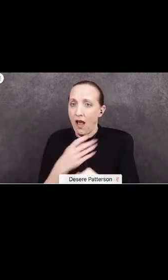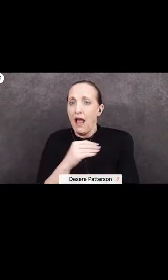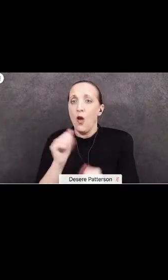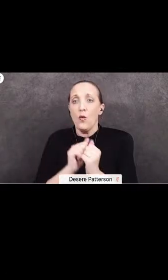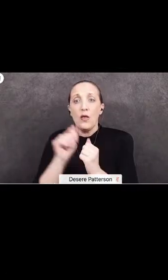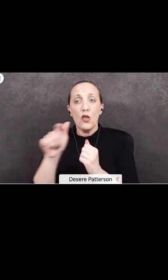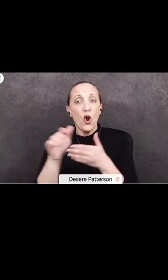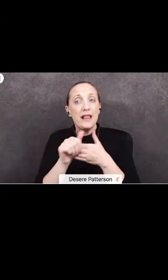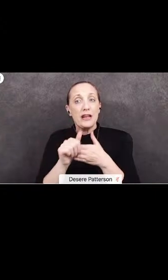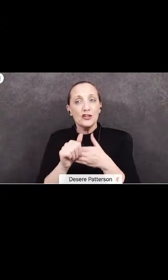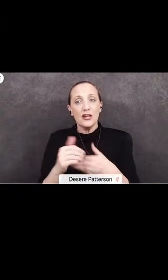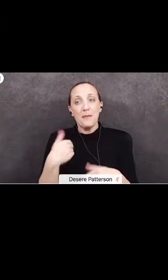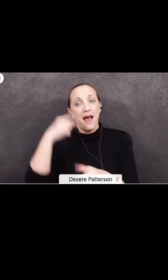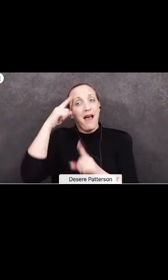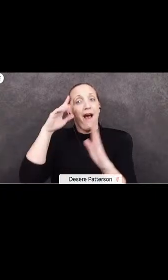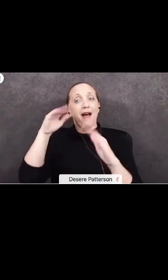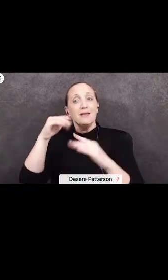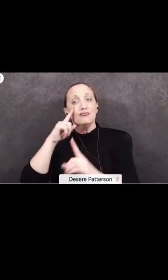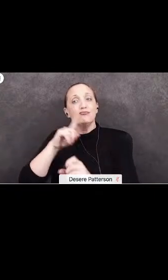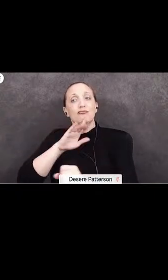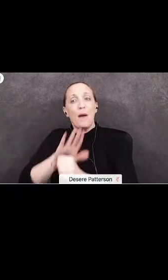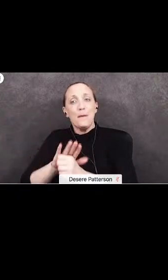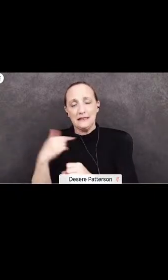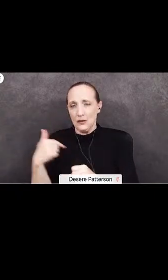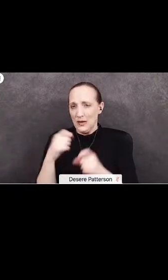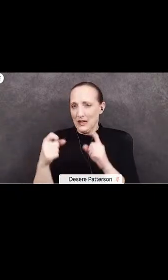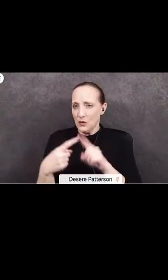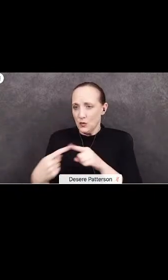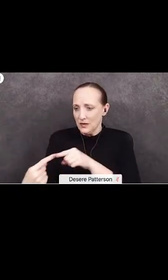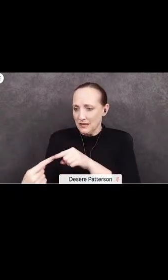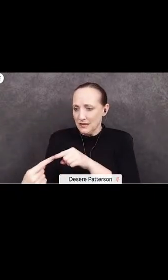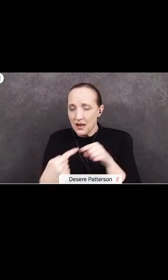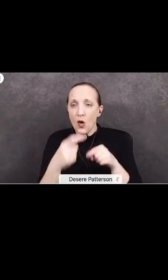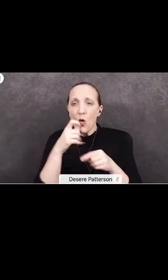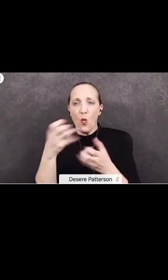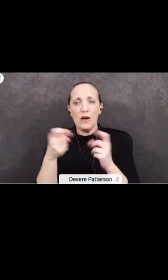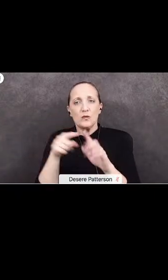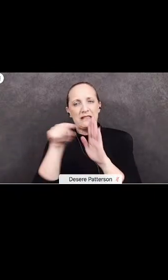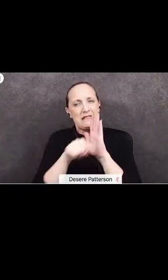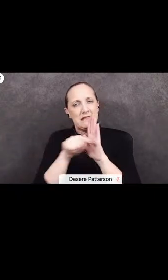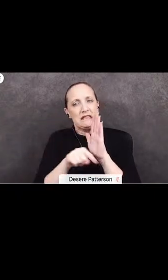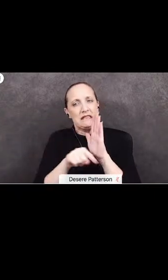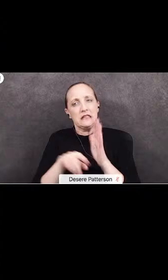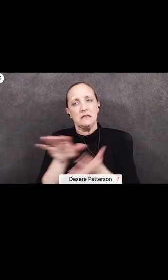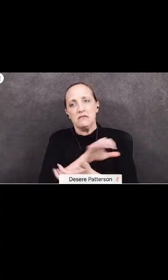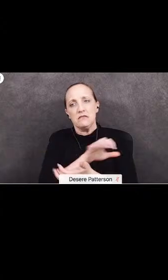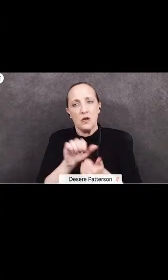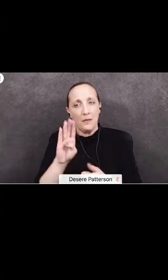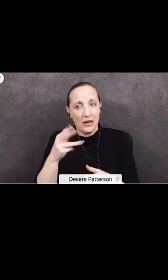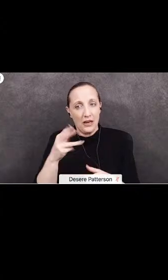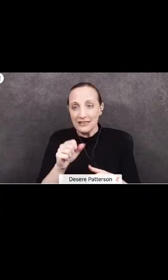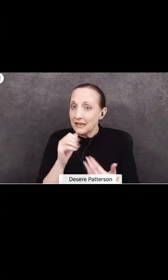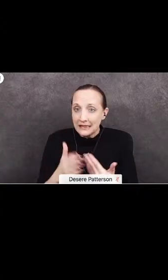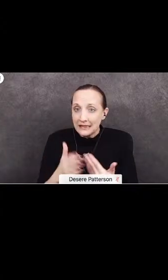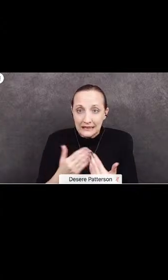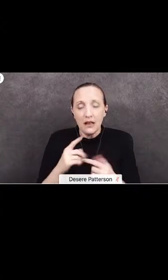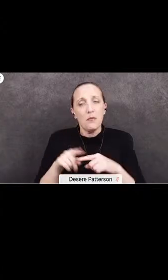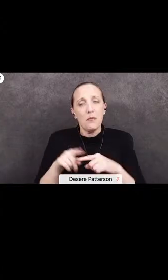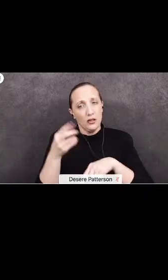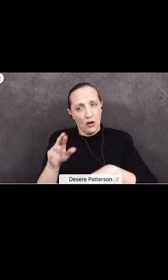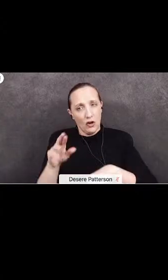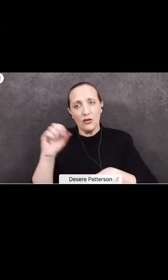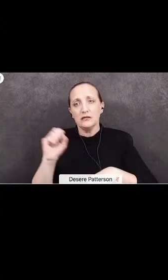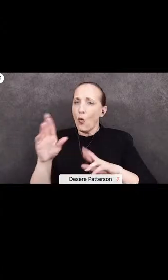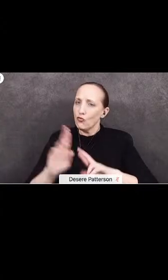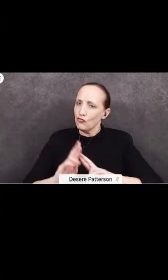there was promise. She is the strength we need to stand against those that want to tear VHS apart. This task would not be easy, but Dr. Stregorda